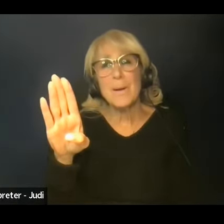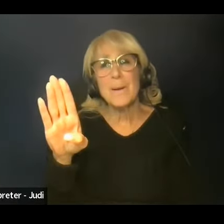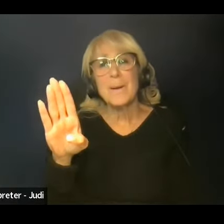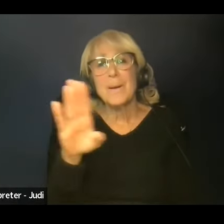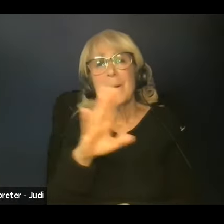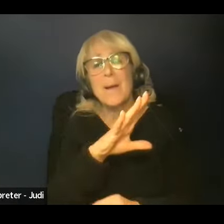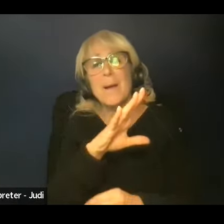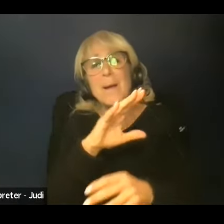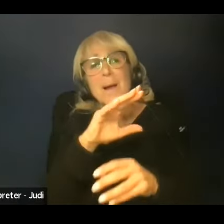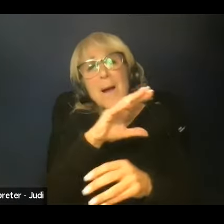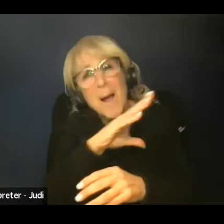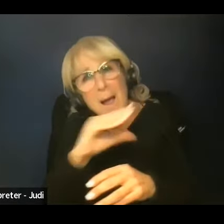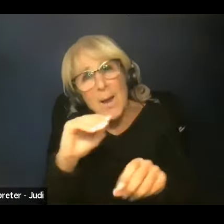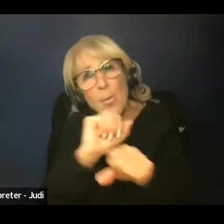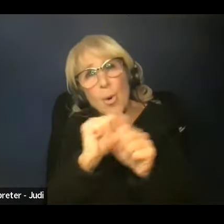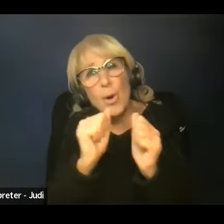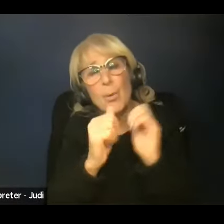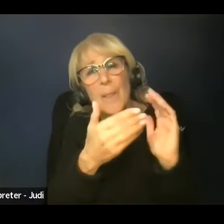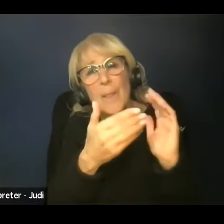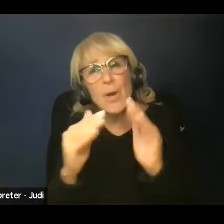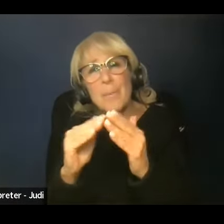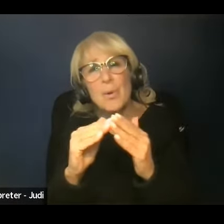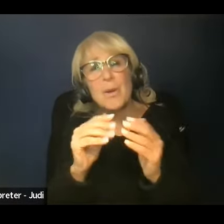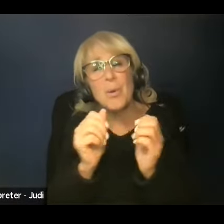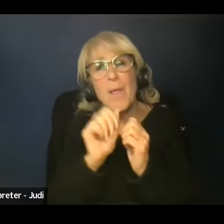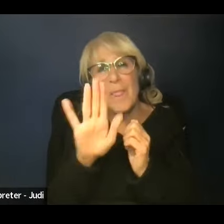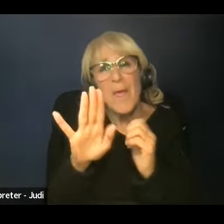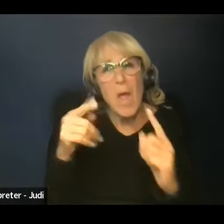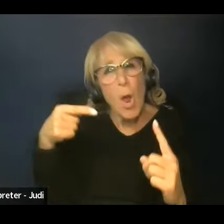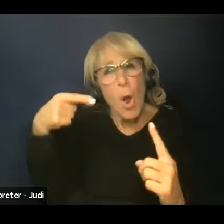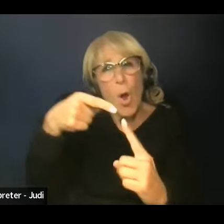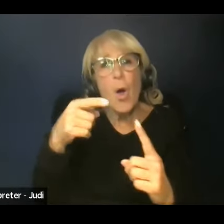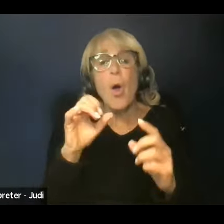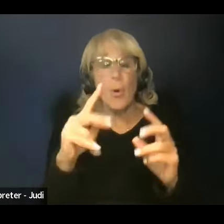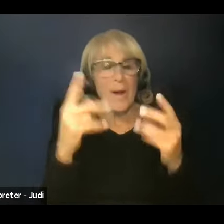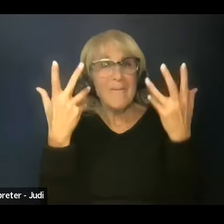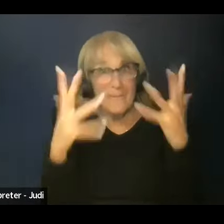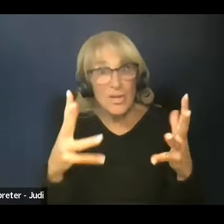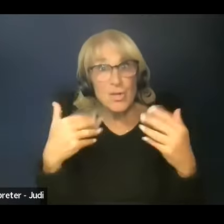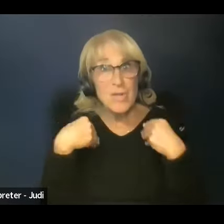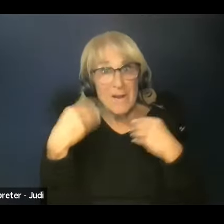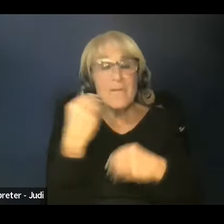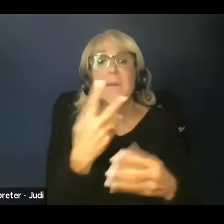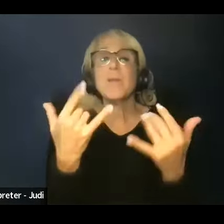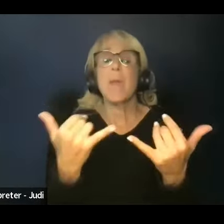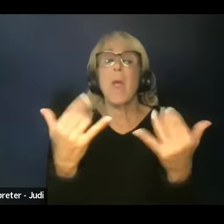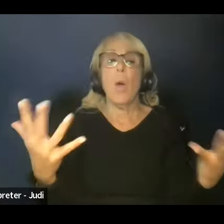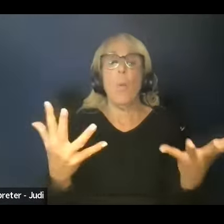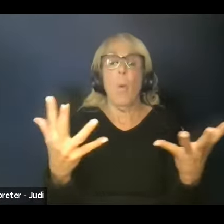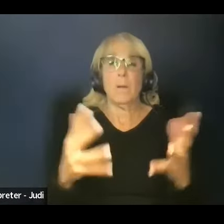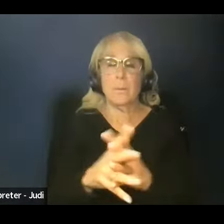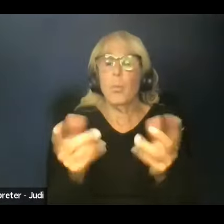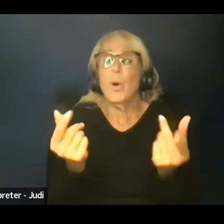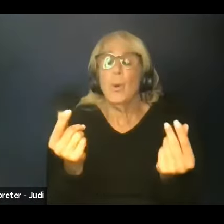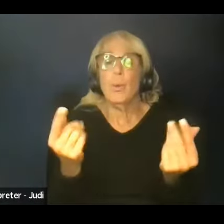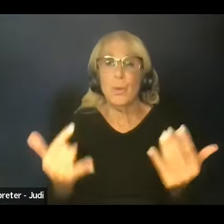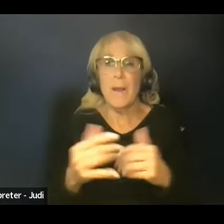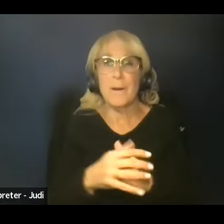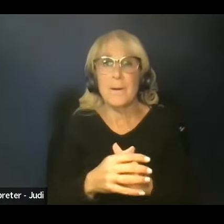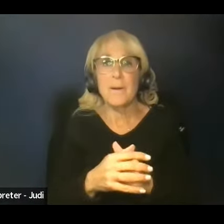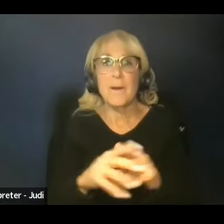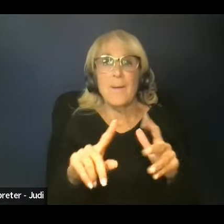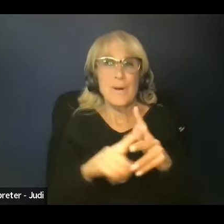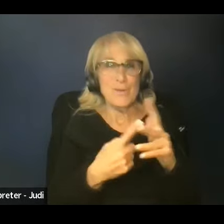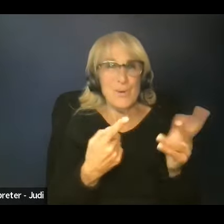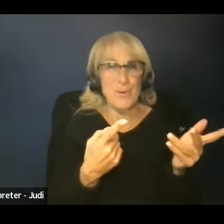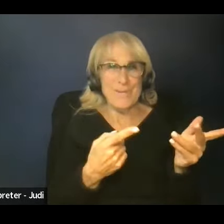with our communities and in their pursuit? Because we talked about, okay, we got the information now what? And so I'm going to start with you, Ms.